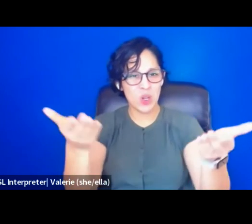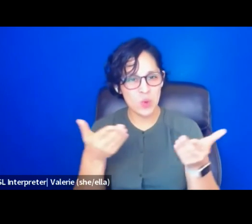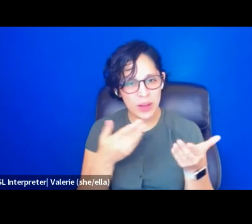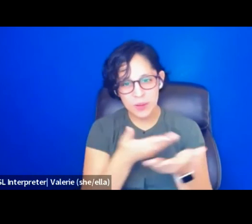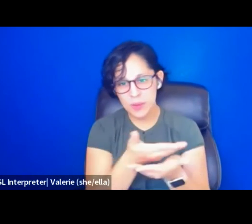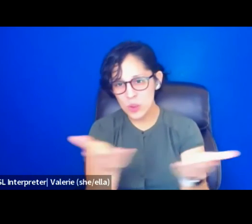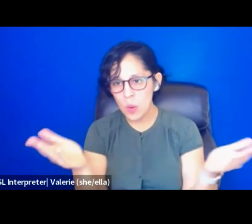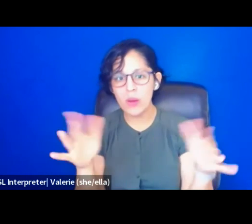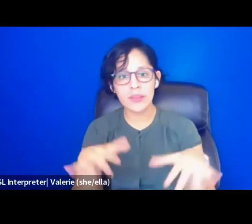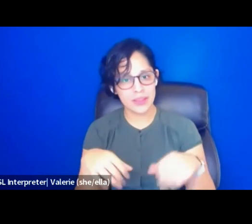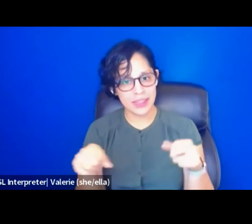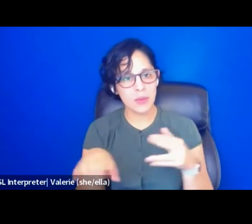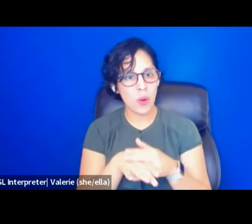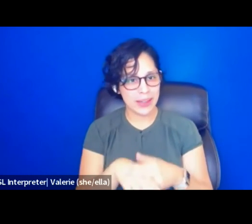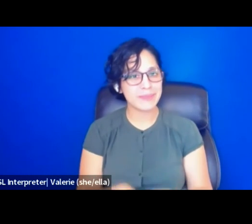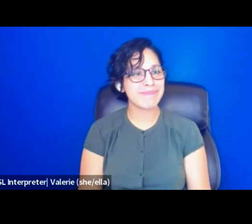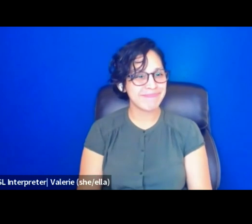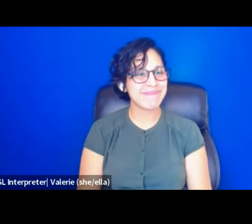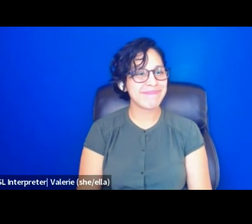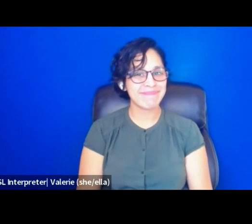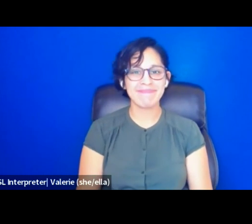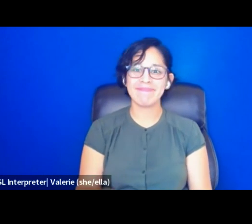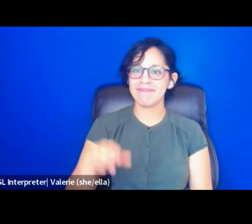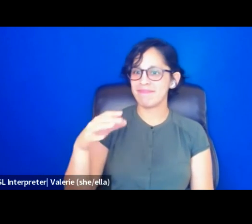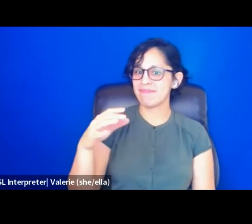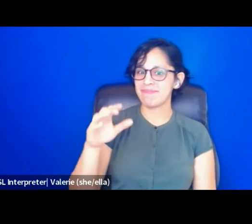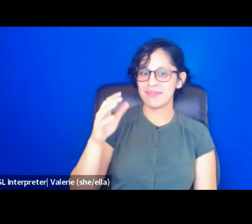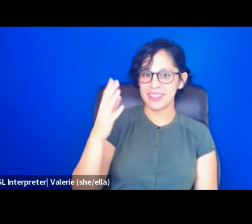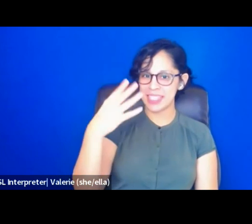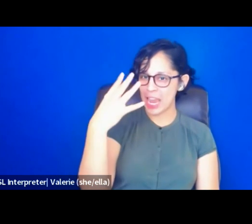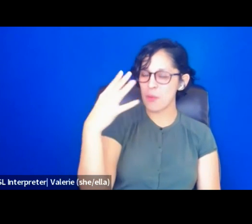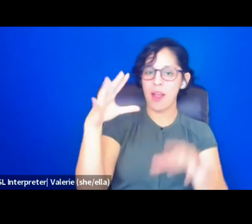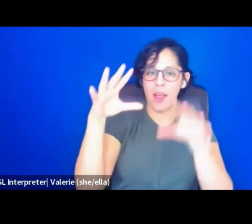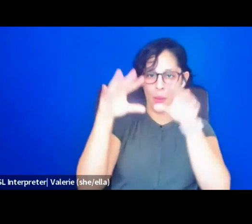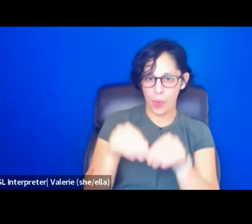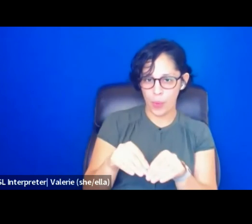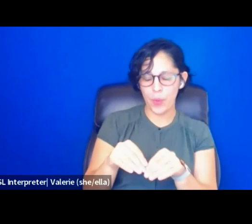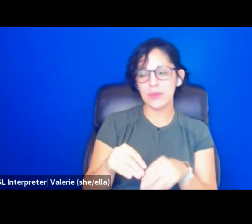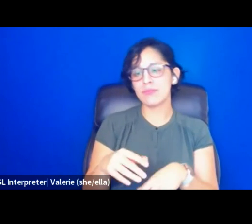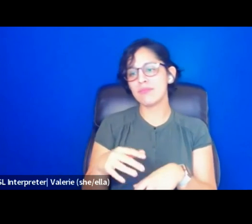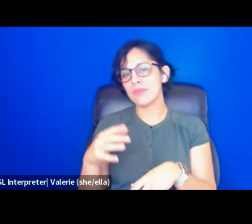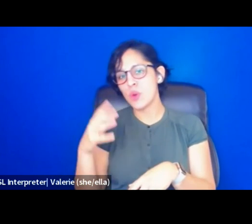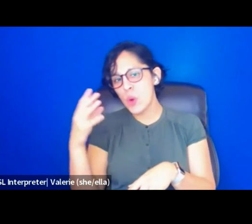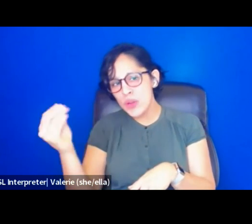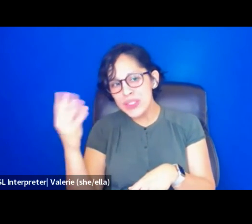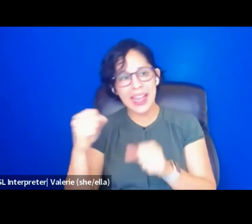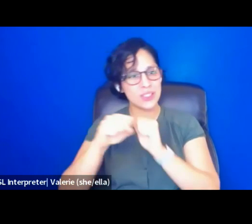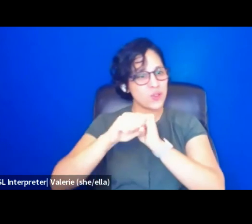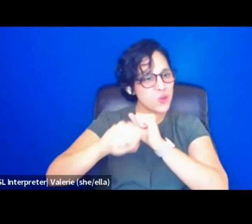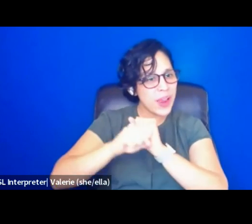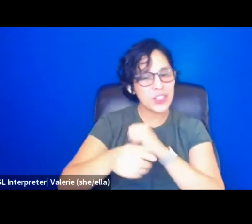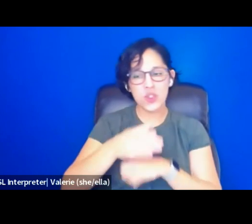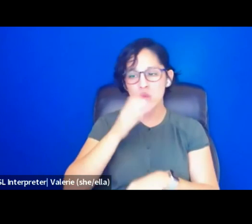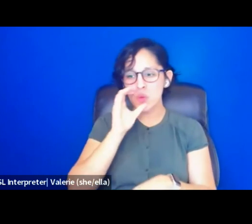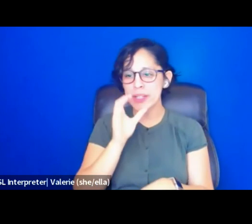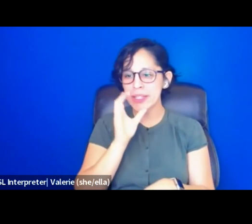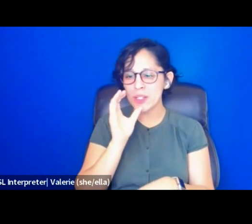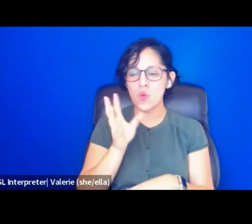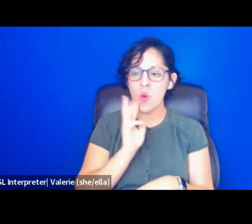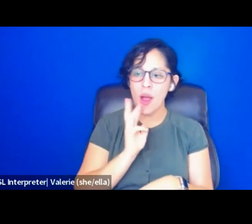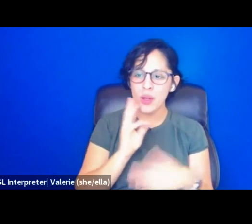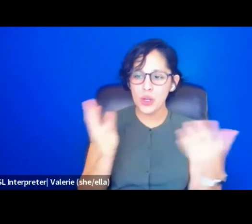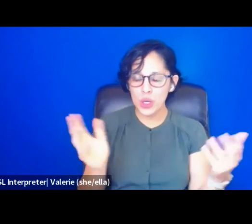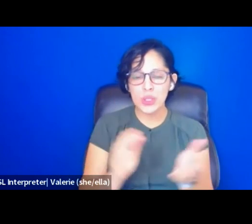take, take yourselves off camera, if you wish, take a small break, go stretch out, have a drink of water, and